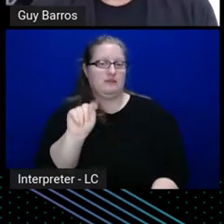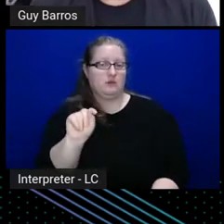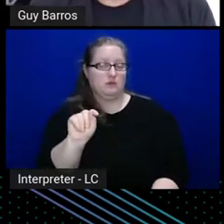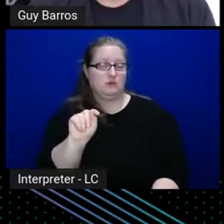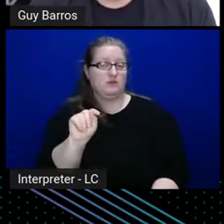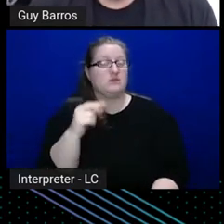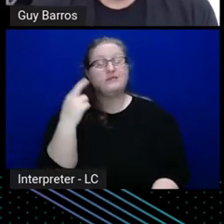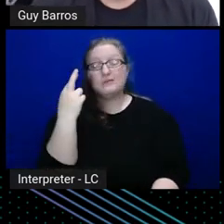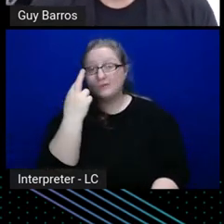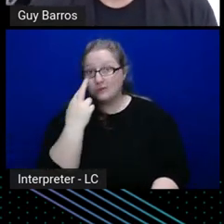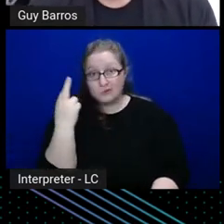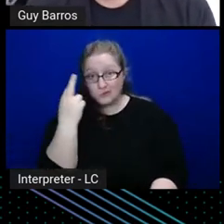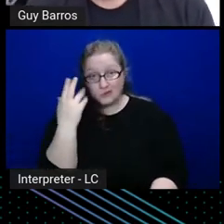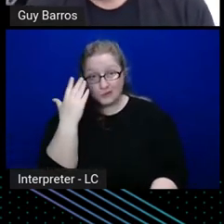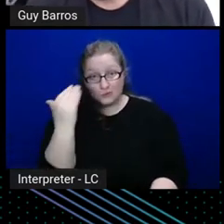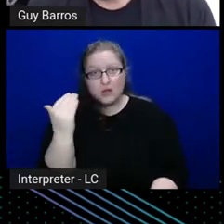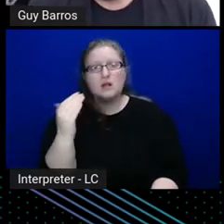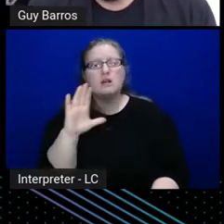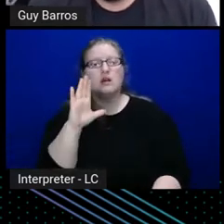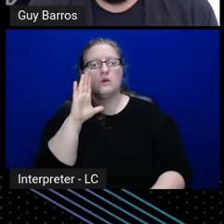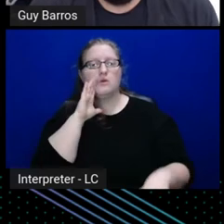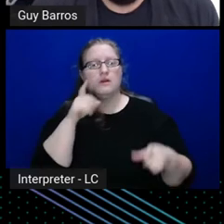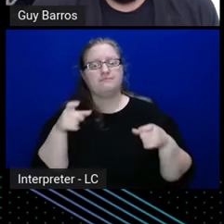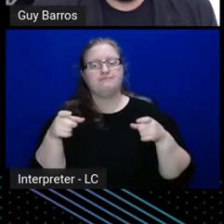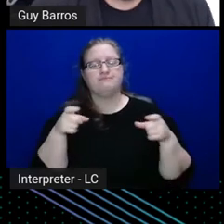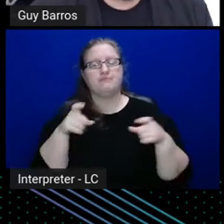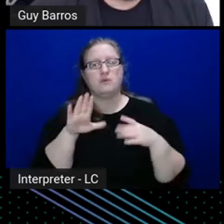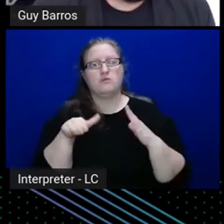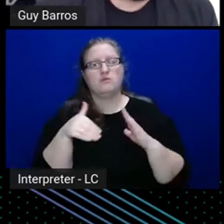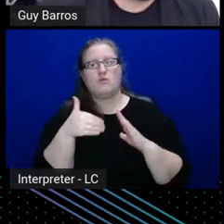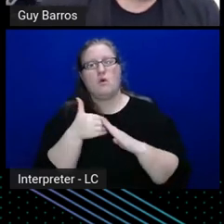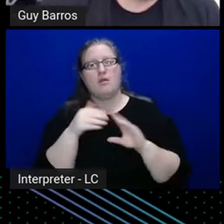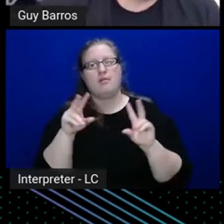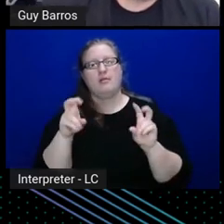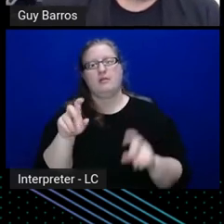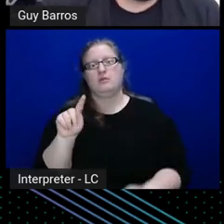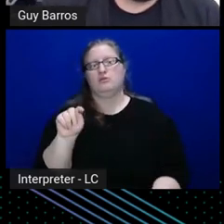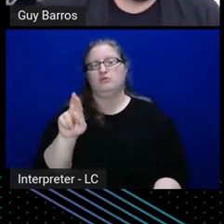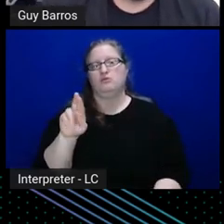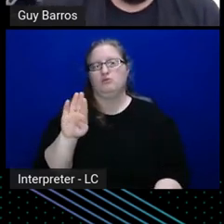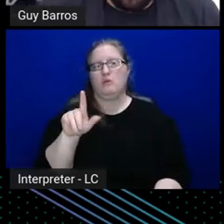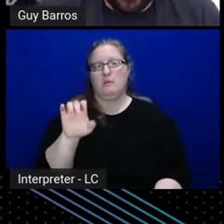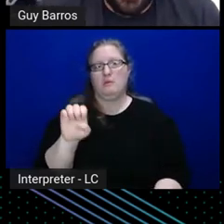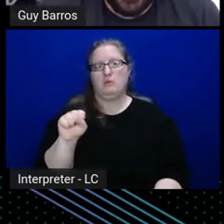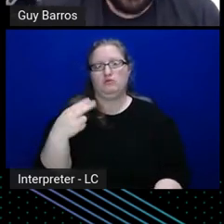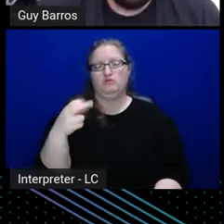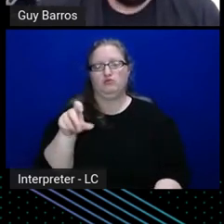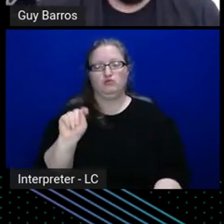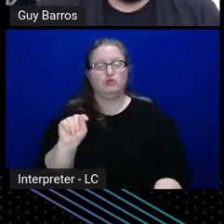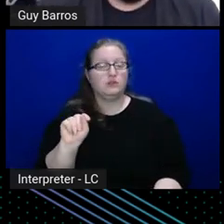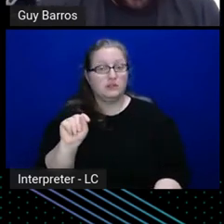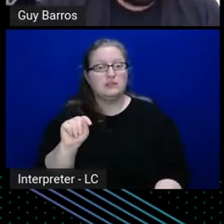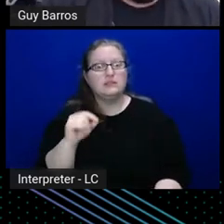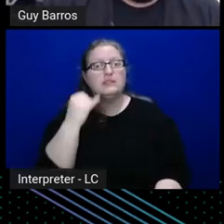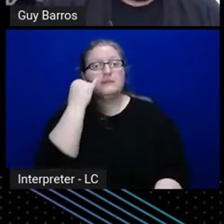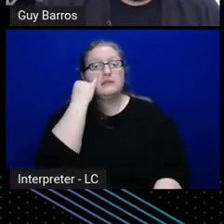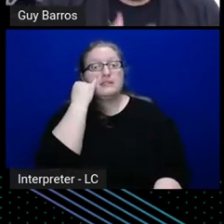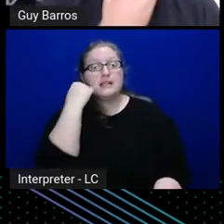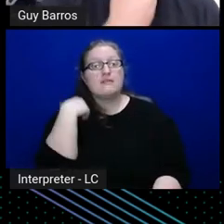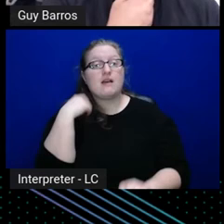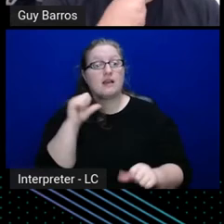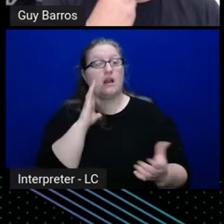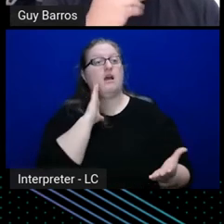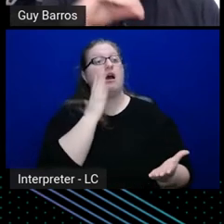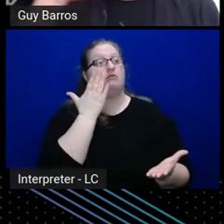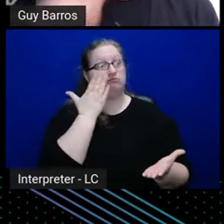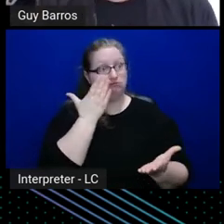it facilitates troubleshooting, right, because if I'm able to authenticate into Vault, but not get my secrets,